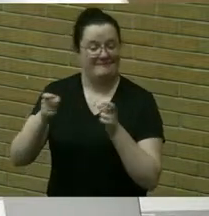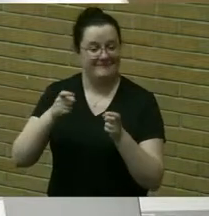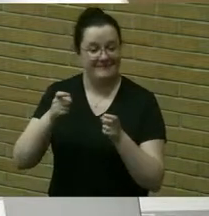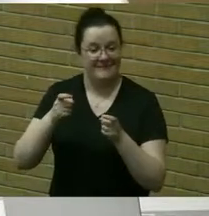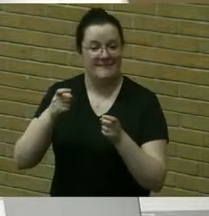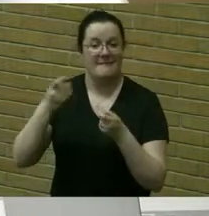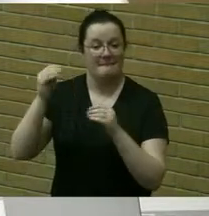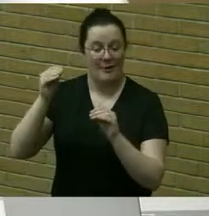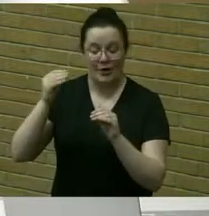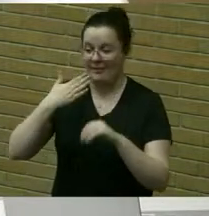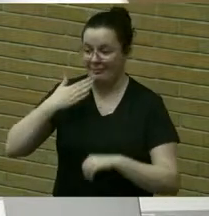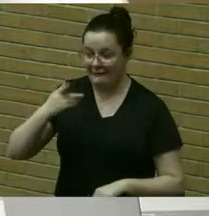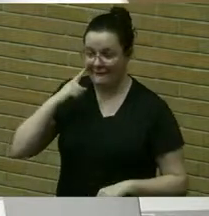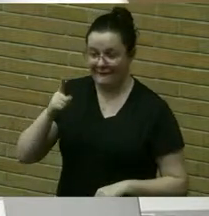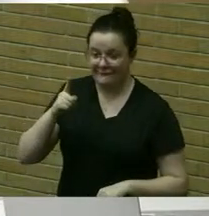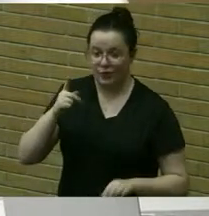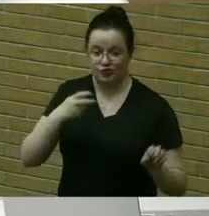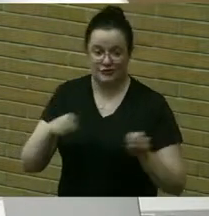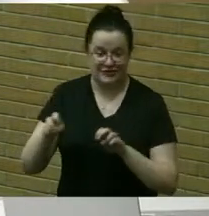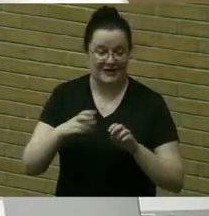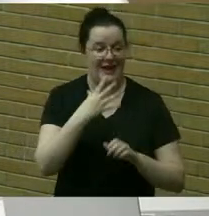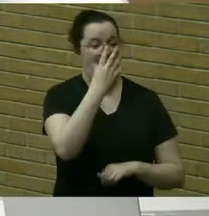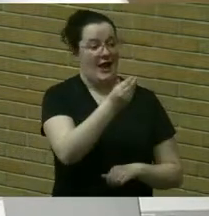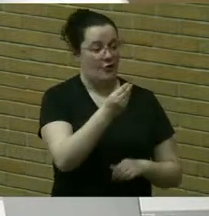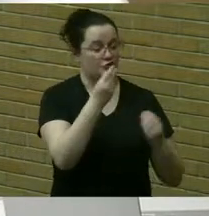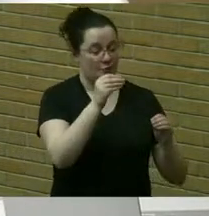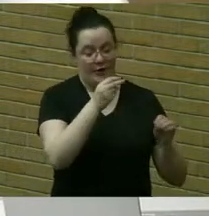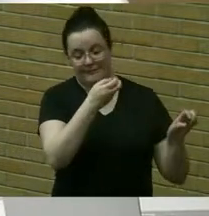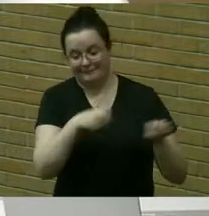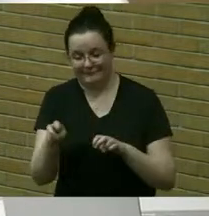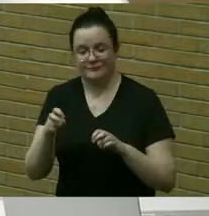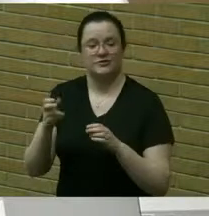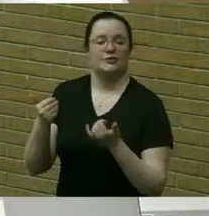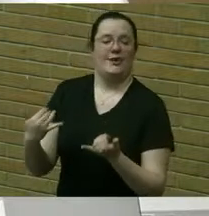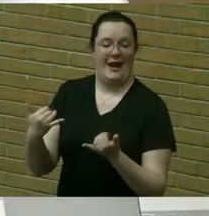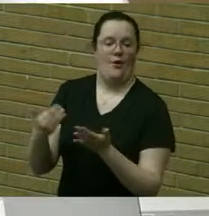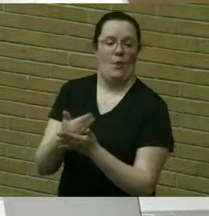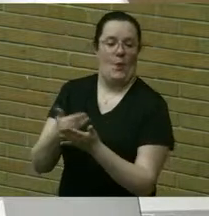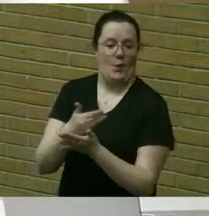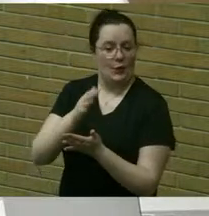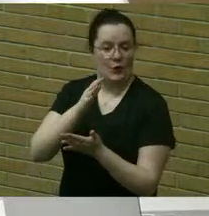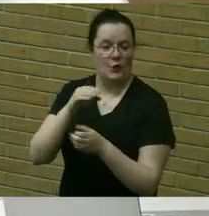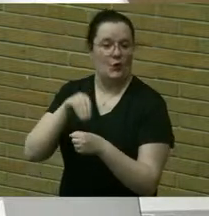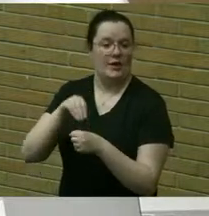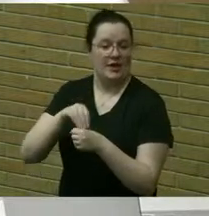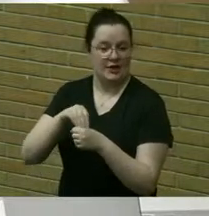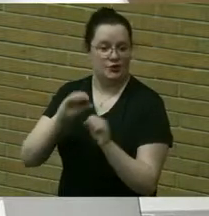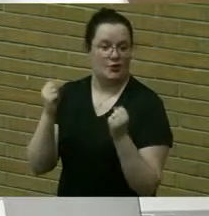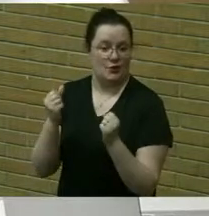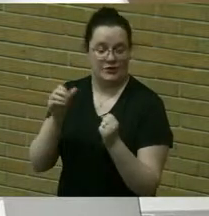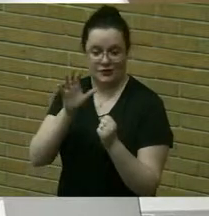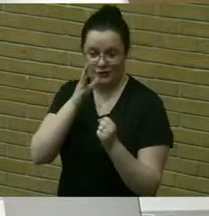outdoor market to the new winter farmers market location she did that with great april um